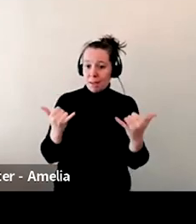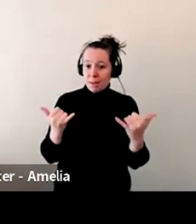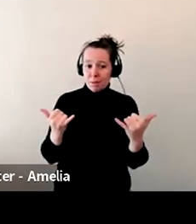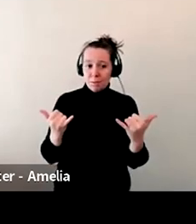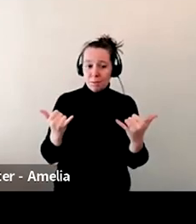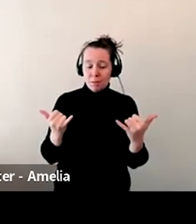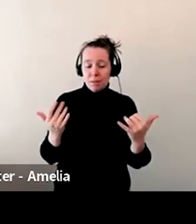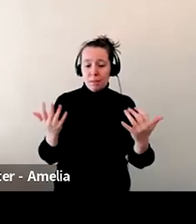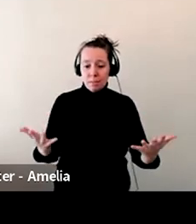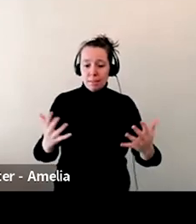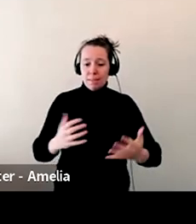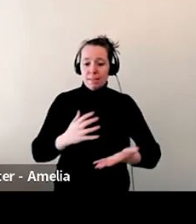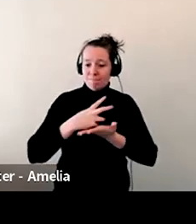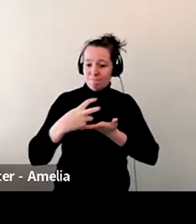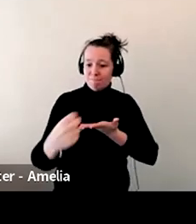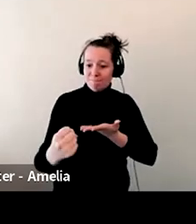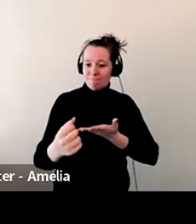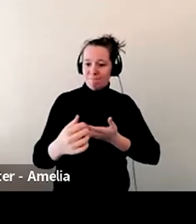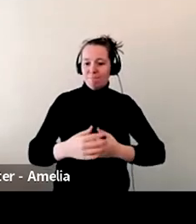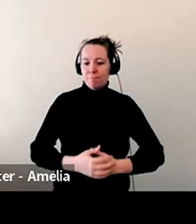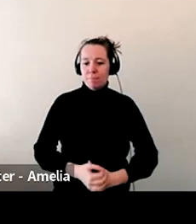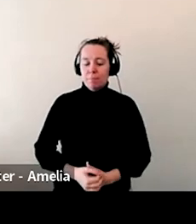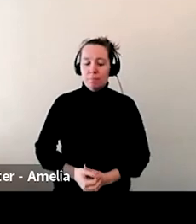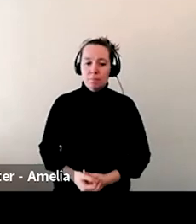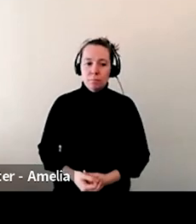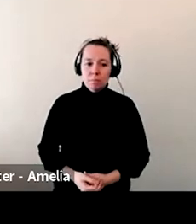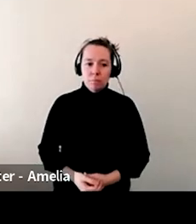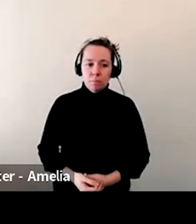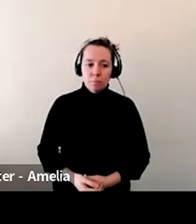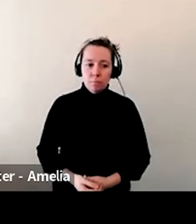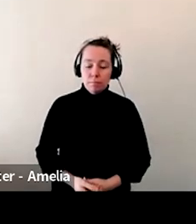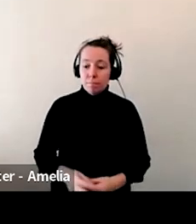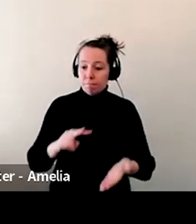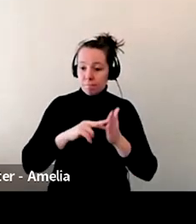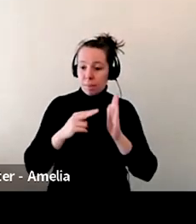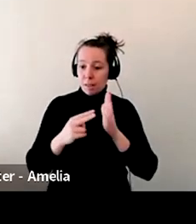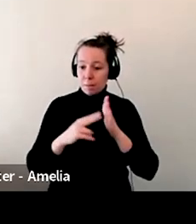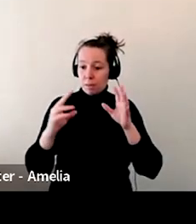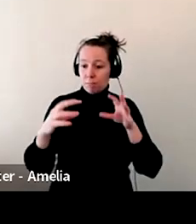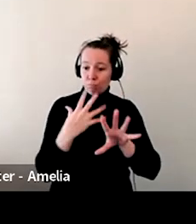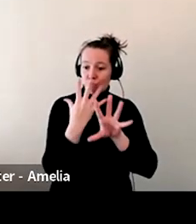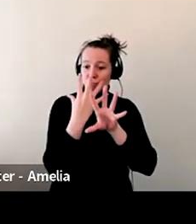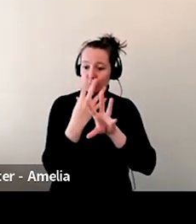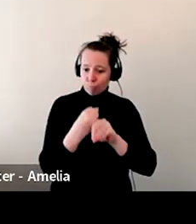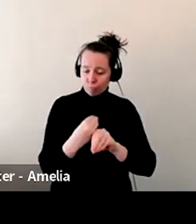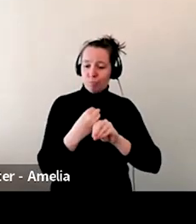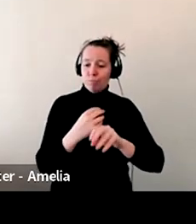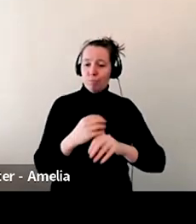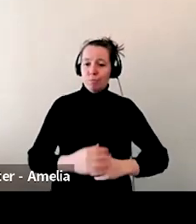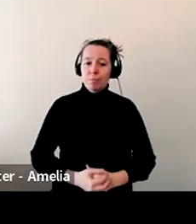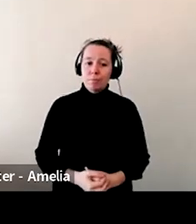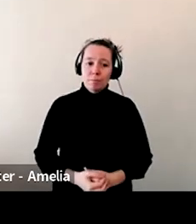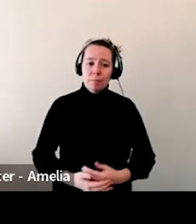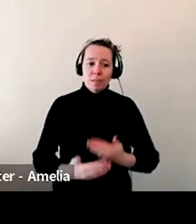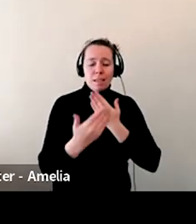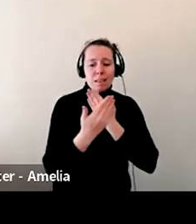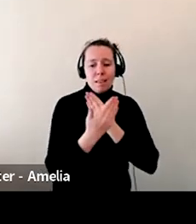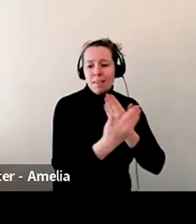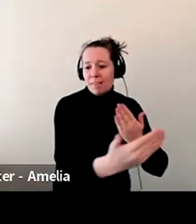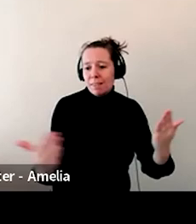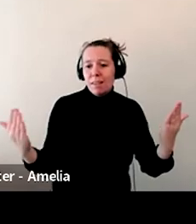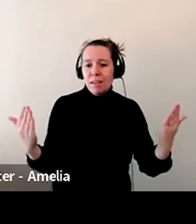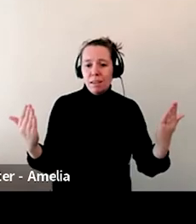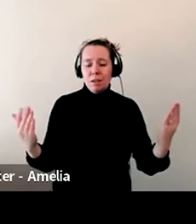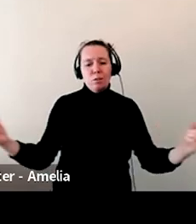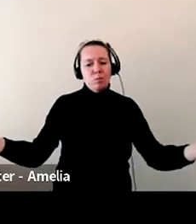And that is the end of our webinar. I want to thank everybody very much